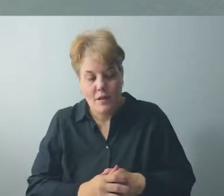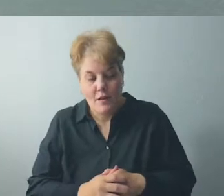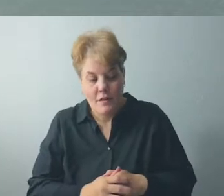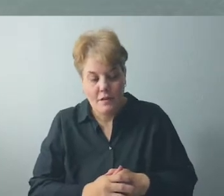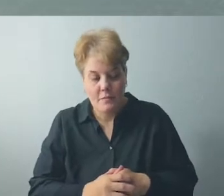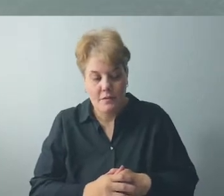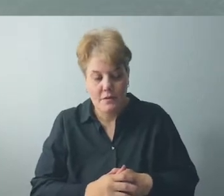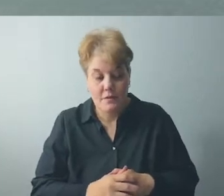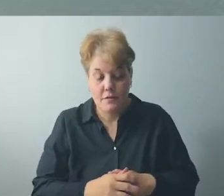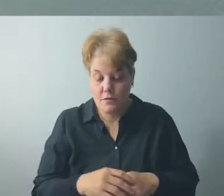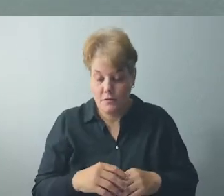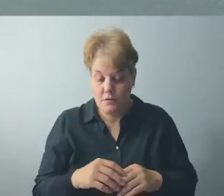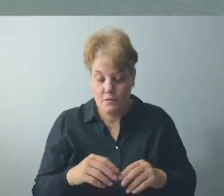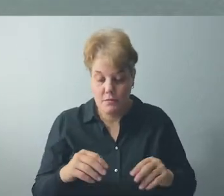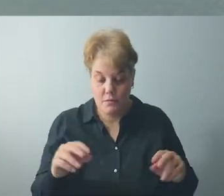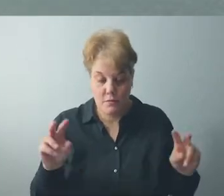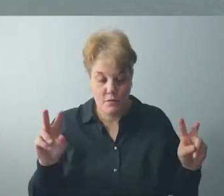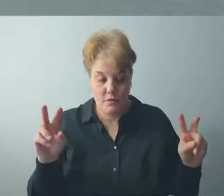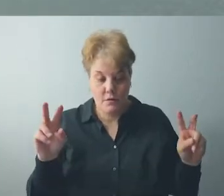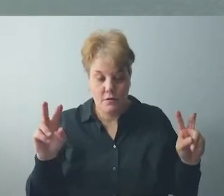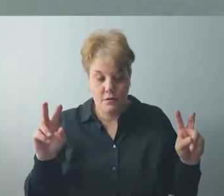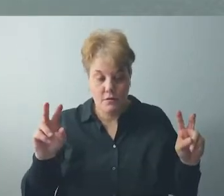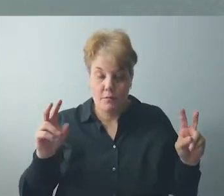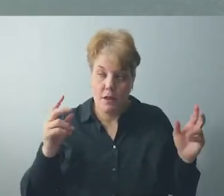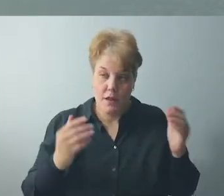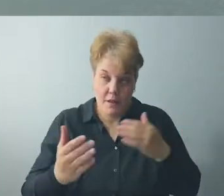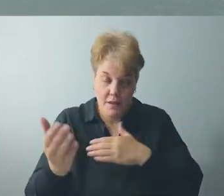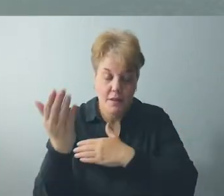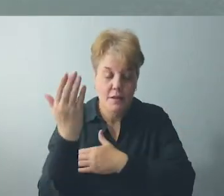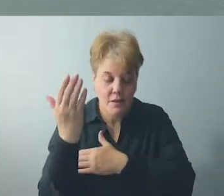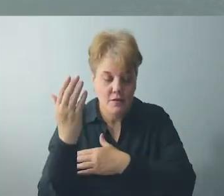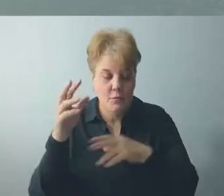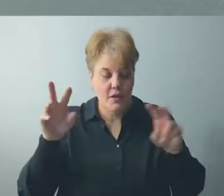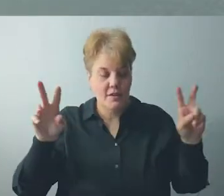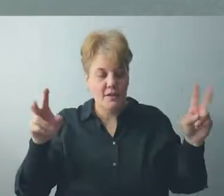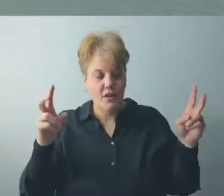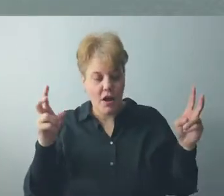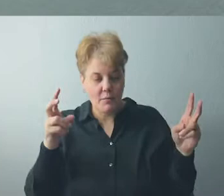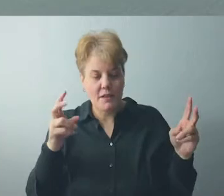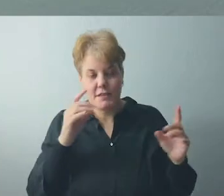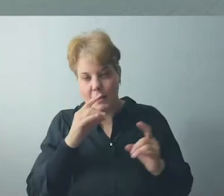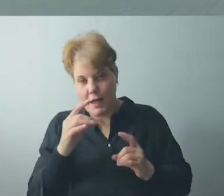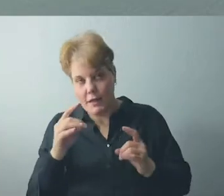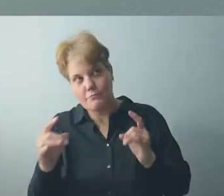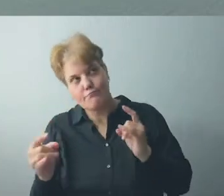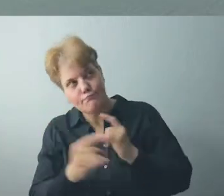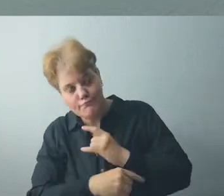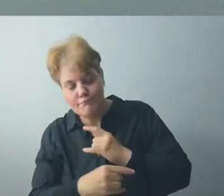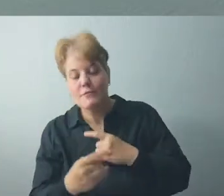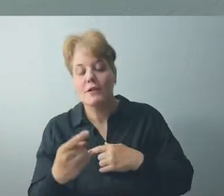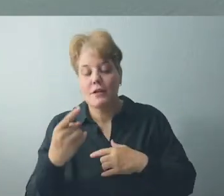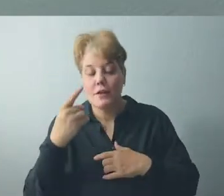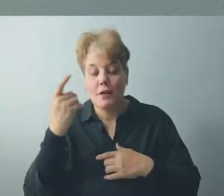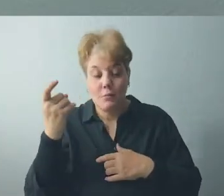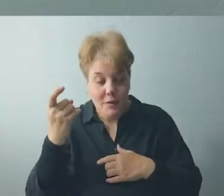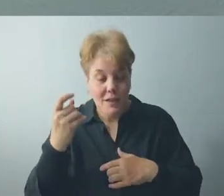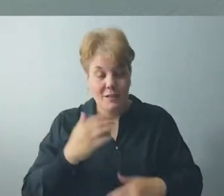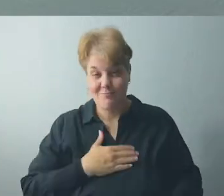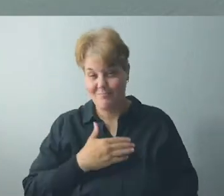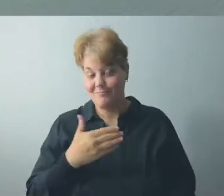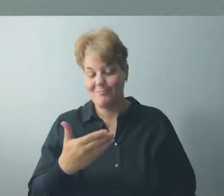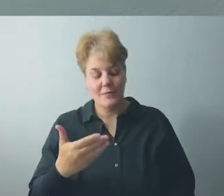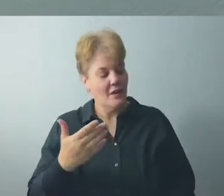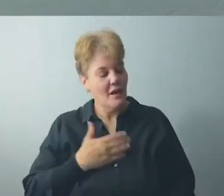This morning is somewhat ironic because as I confessed to you last week, I am a lousy listener